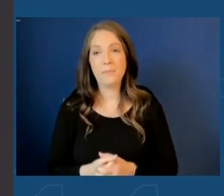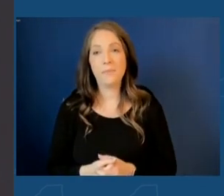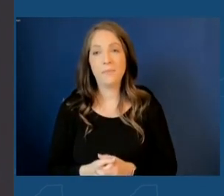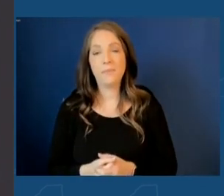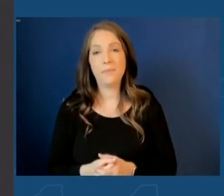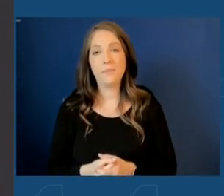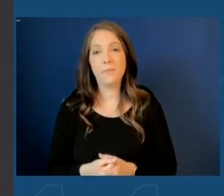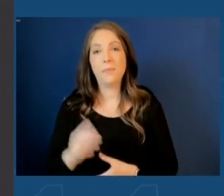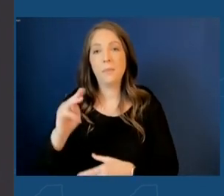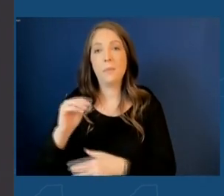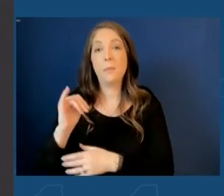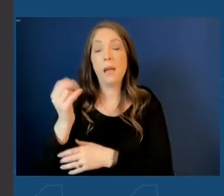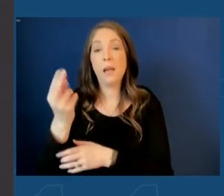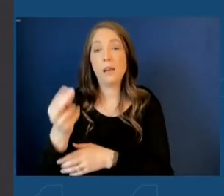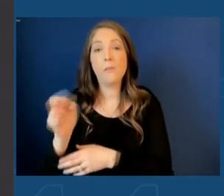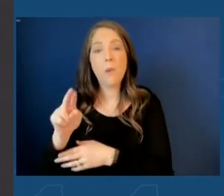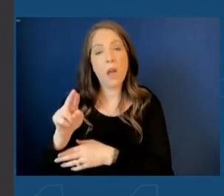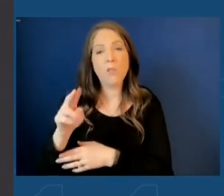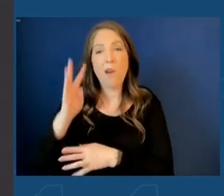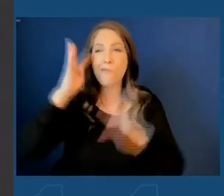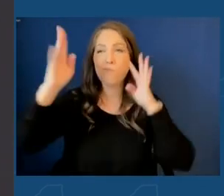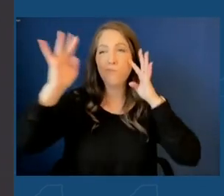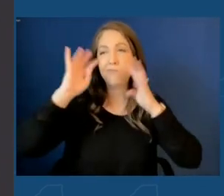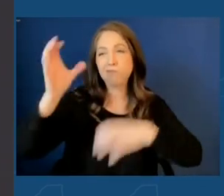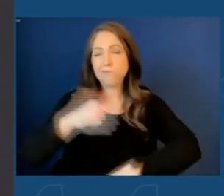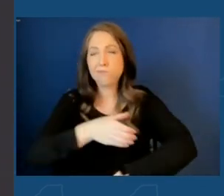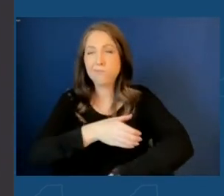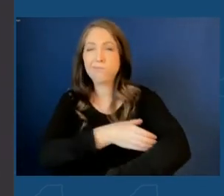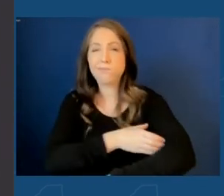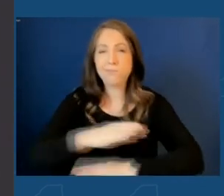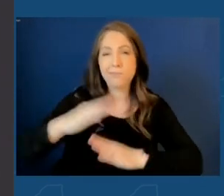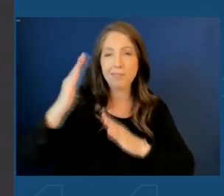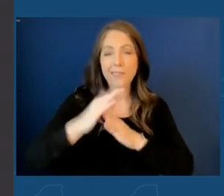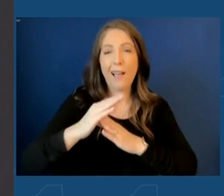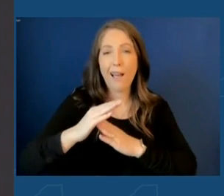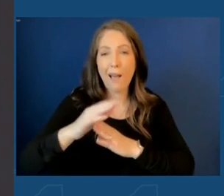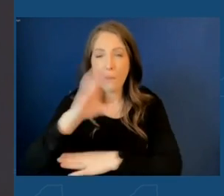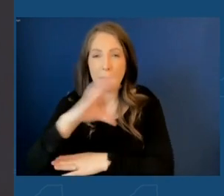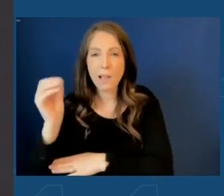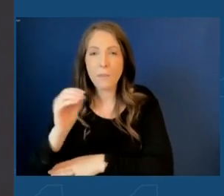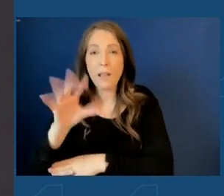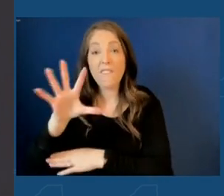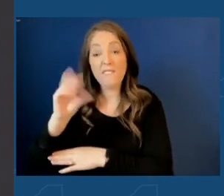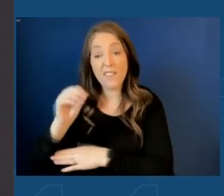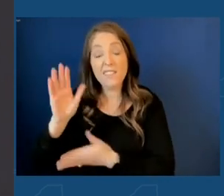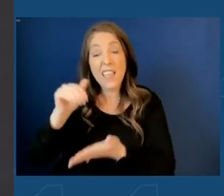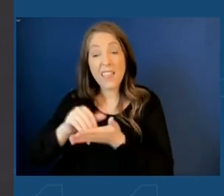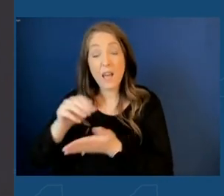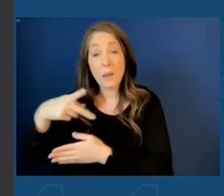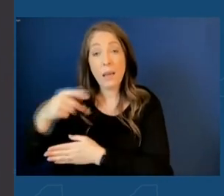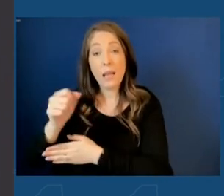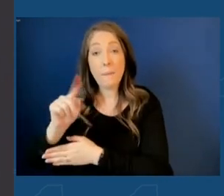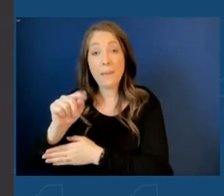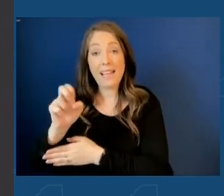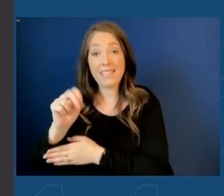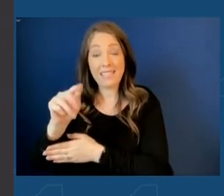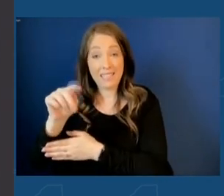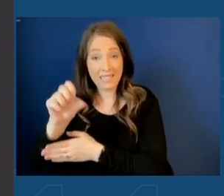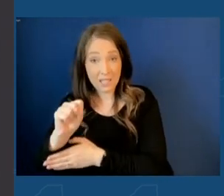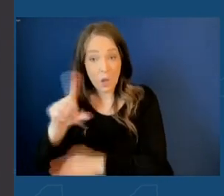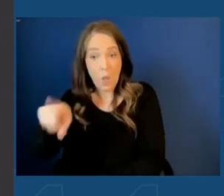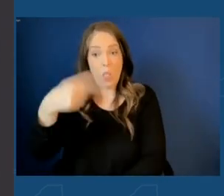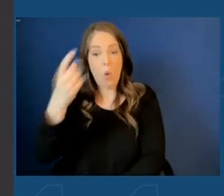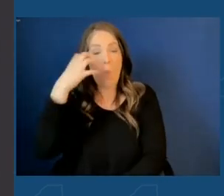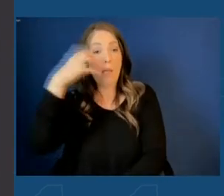Micron is an innovation powerhouse with more than 50,000 U.S. patents and the only memory